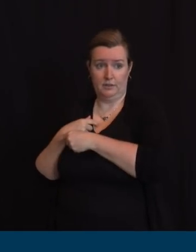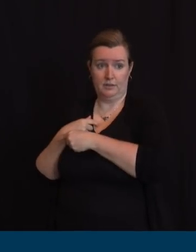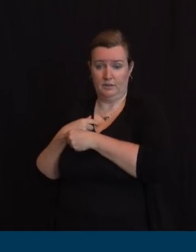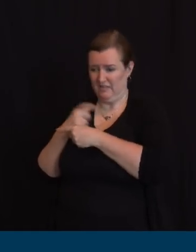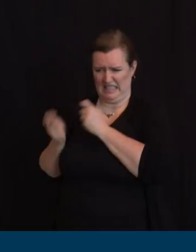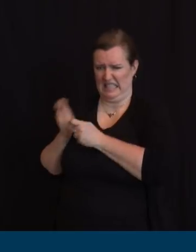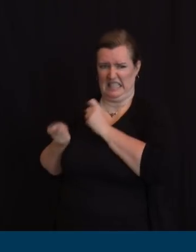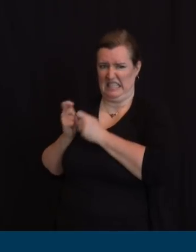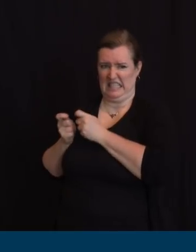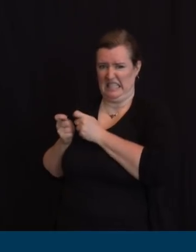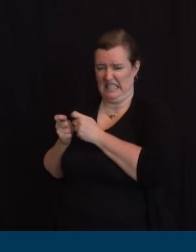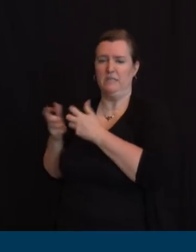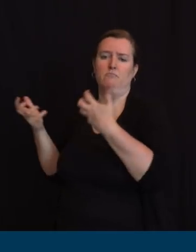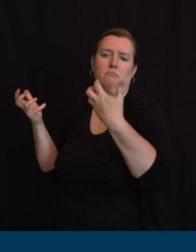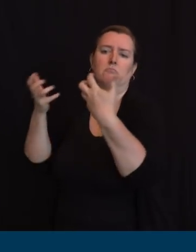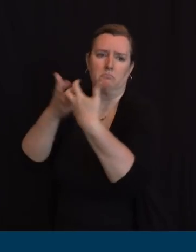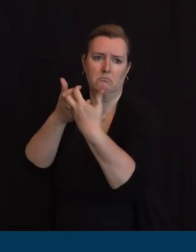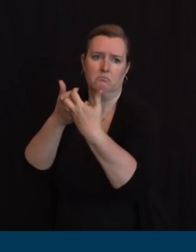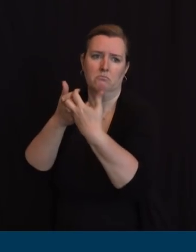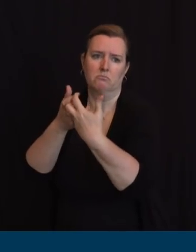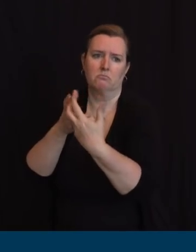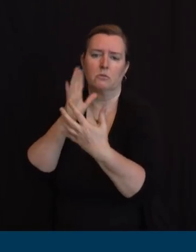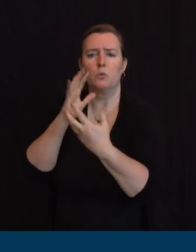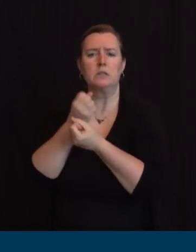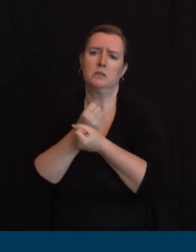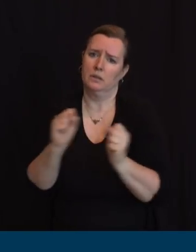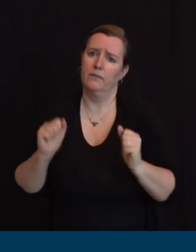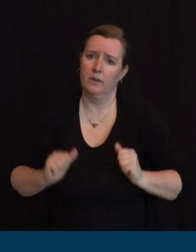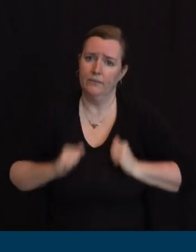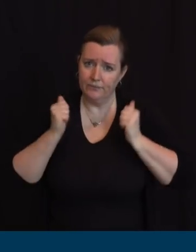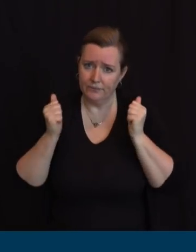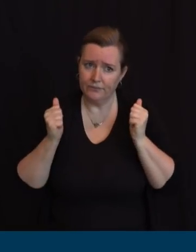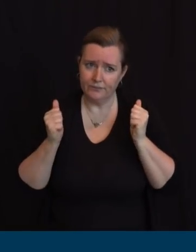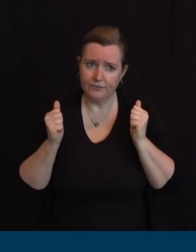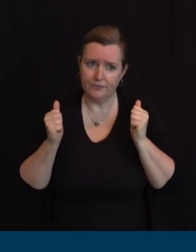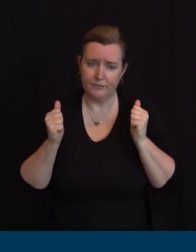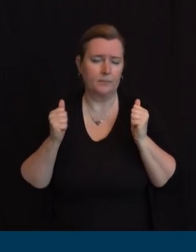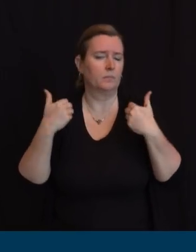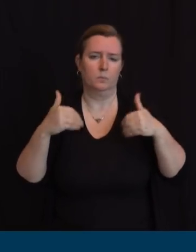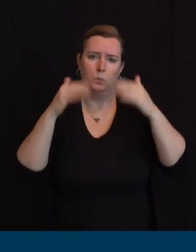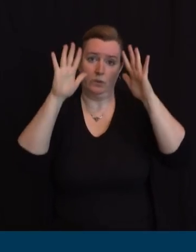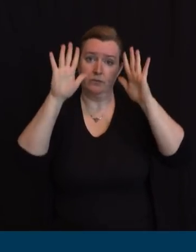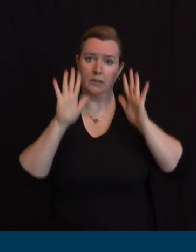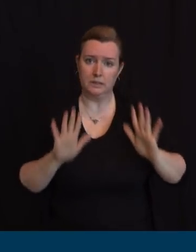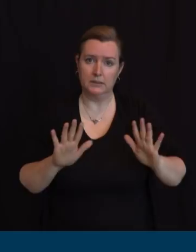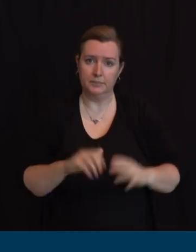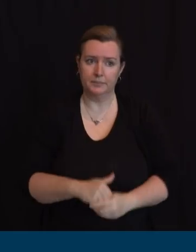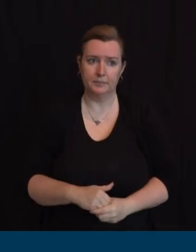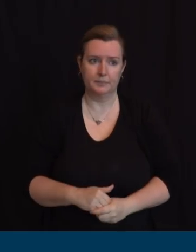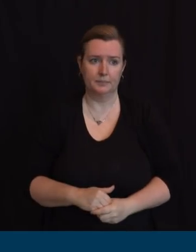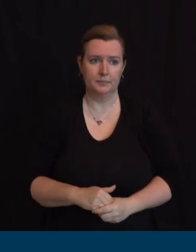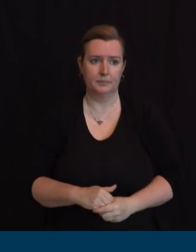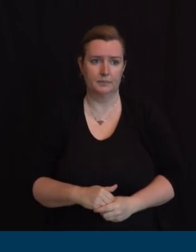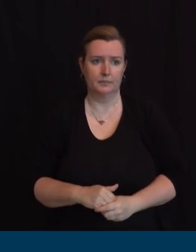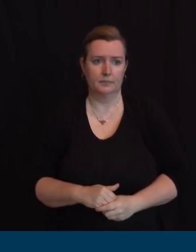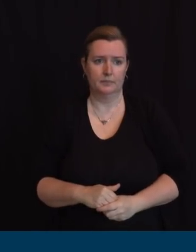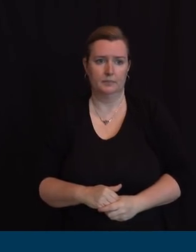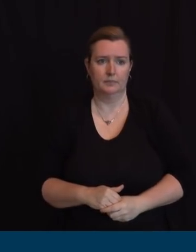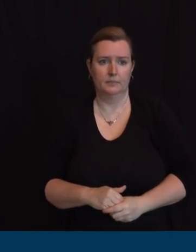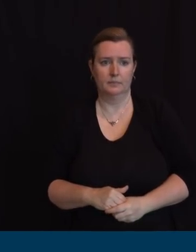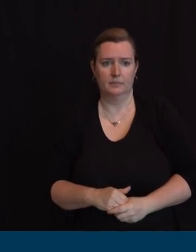how about any comment on the field hospital the field hospitals are interesting the individuals that go to the field hospitals and I think I